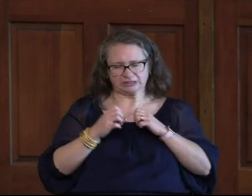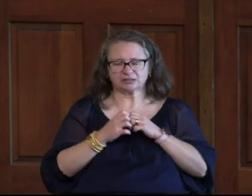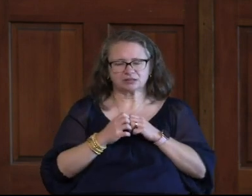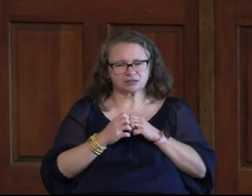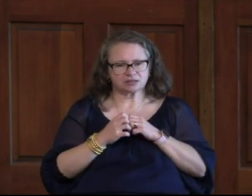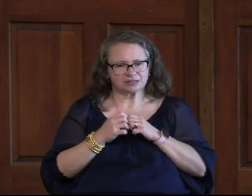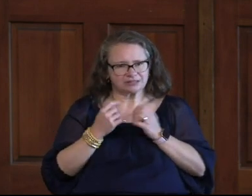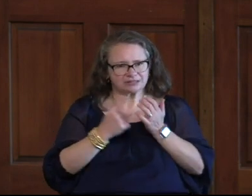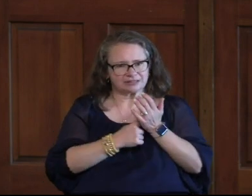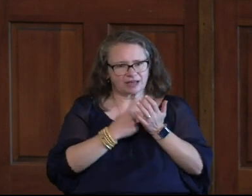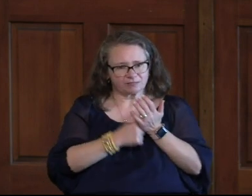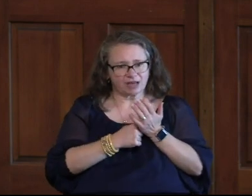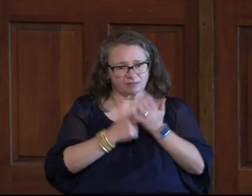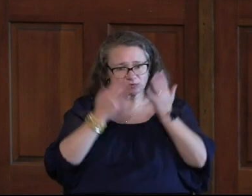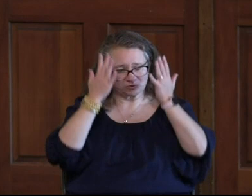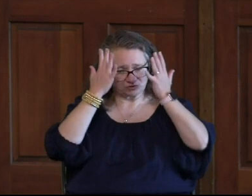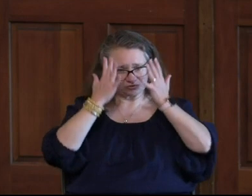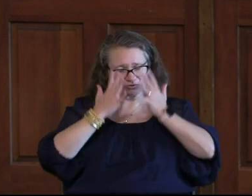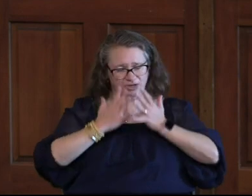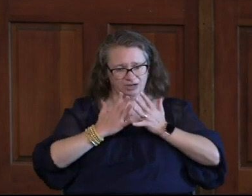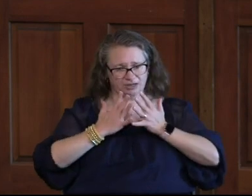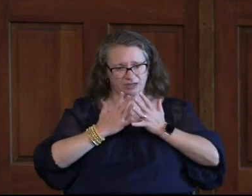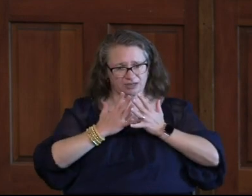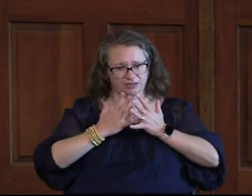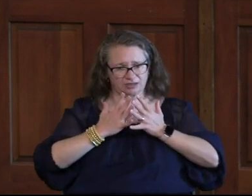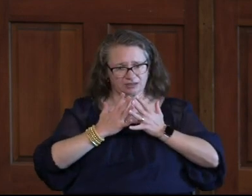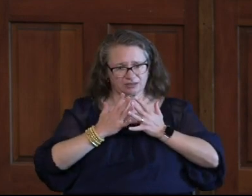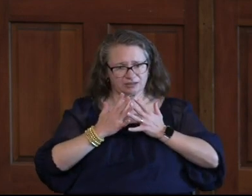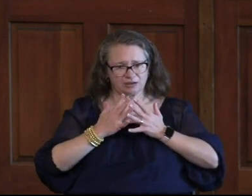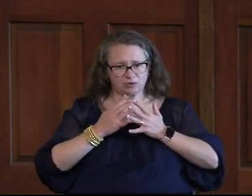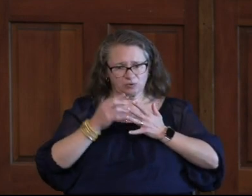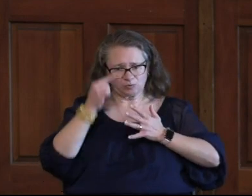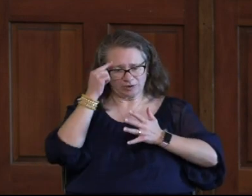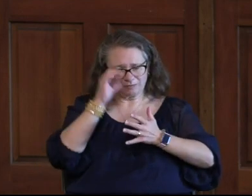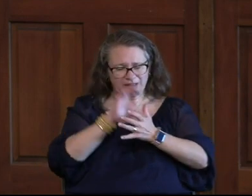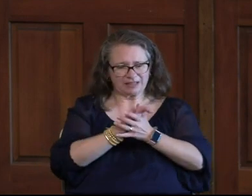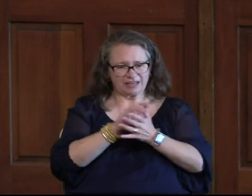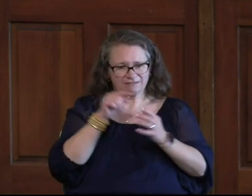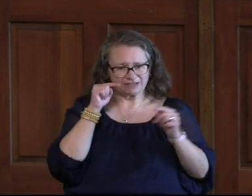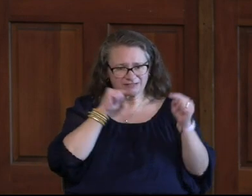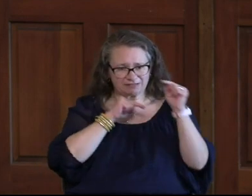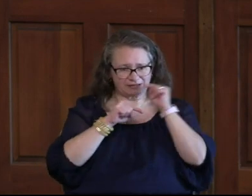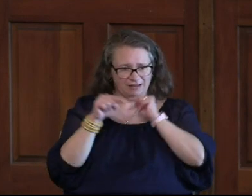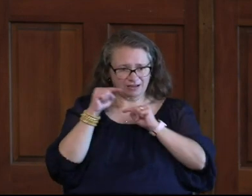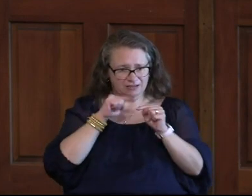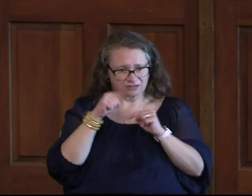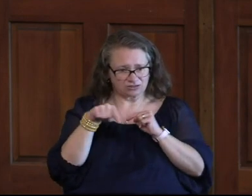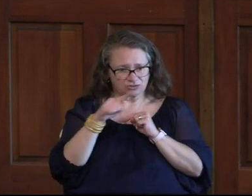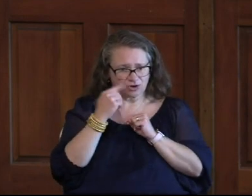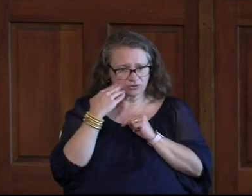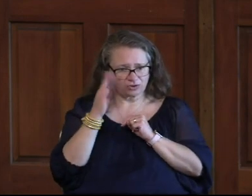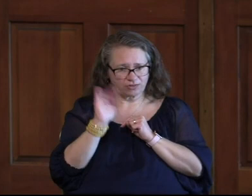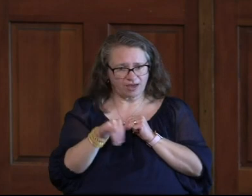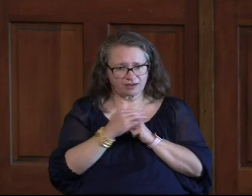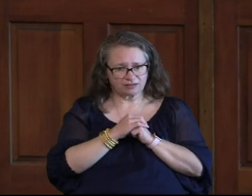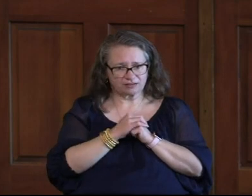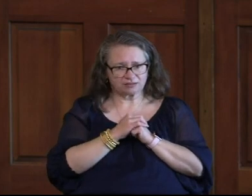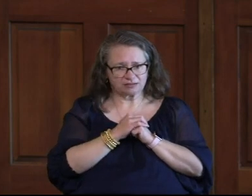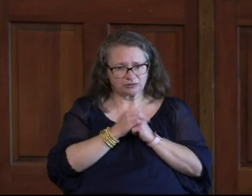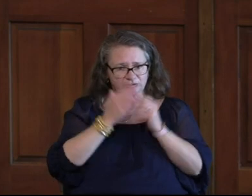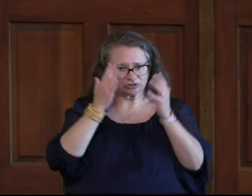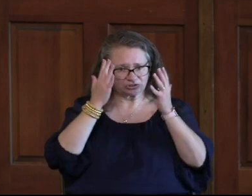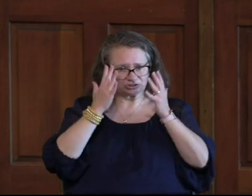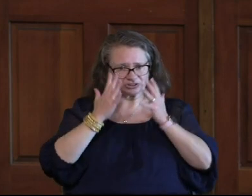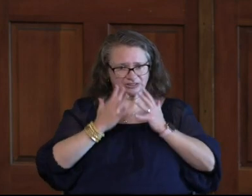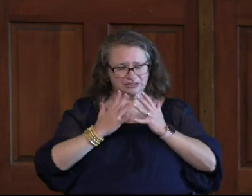Is that sometimes When we're grieving We're vulnerable To lies Do you know that? When you're grieving